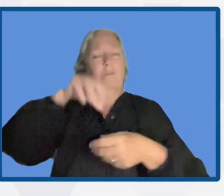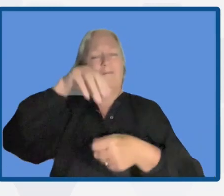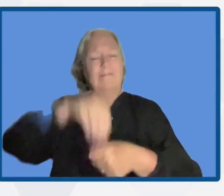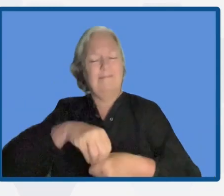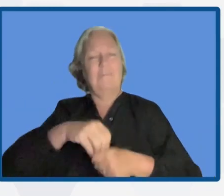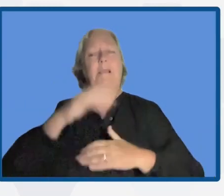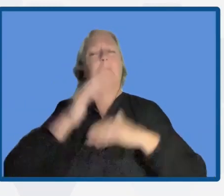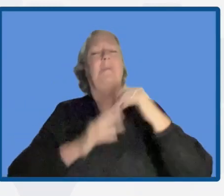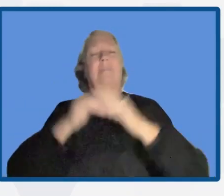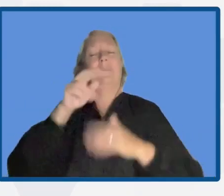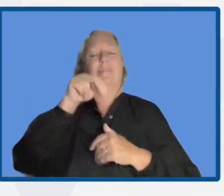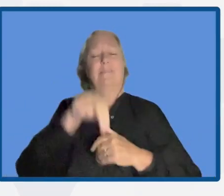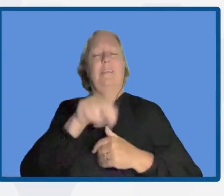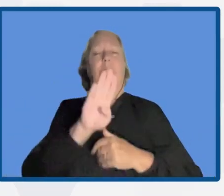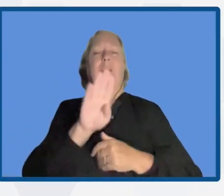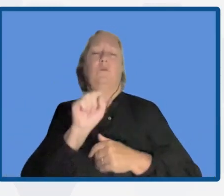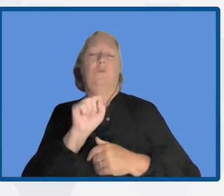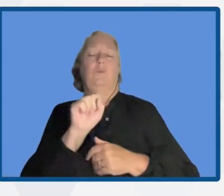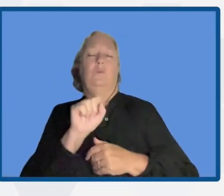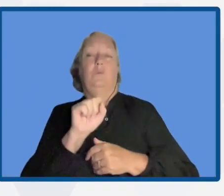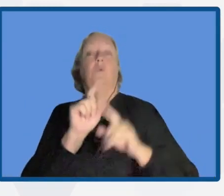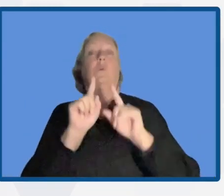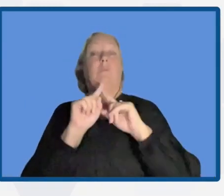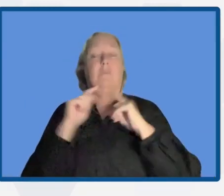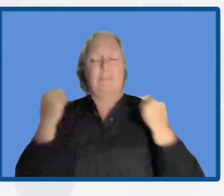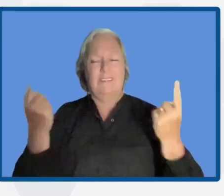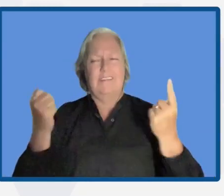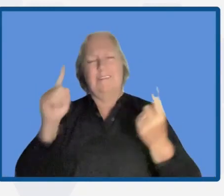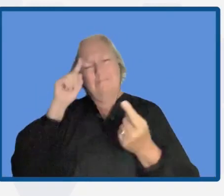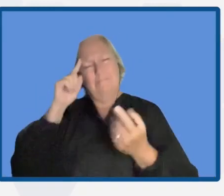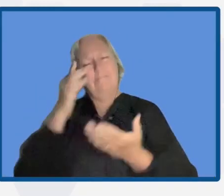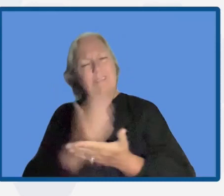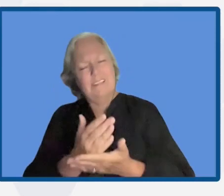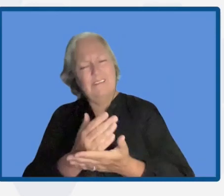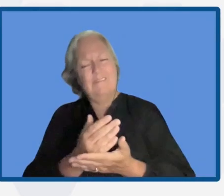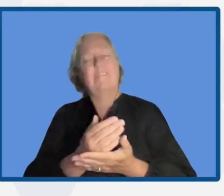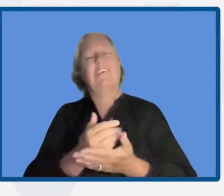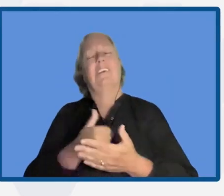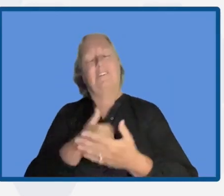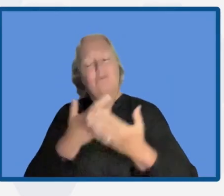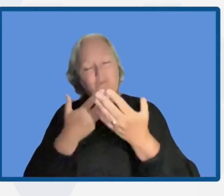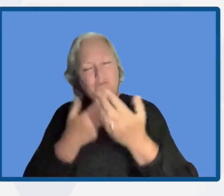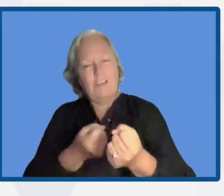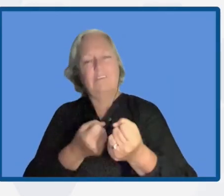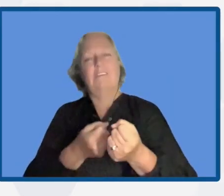-based solutions. We believe and we trust and we push